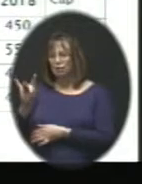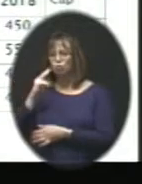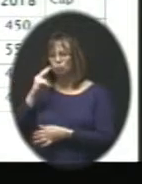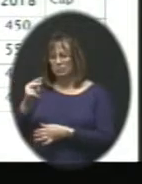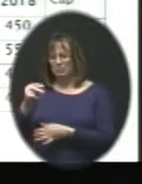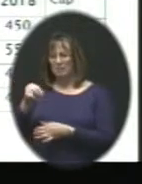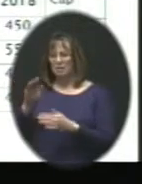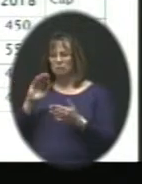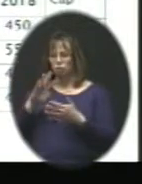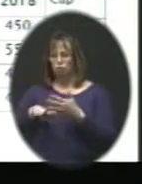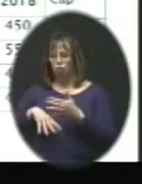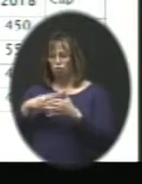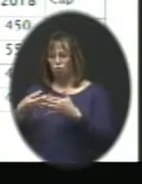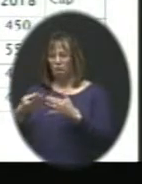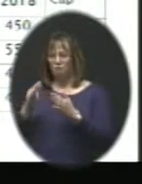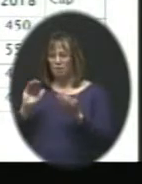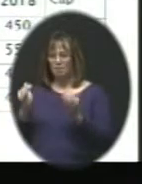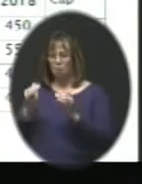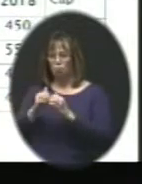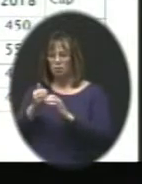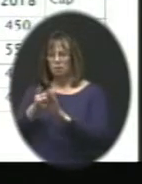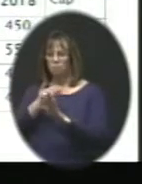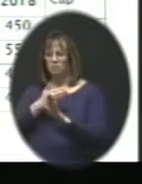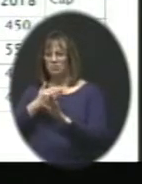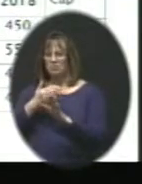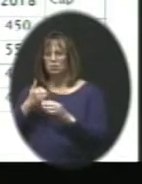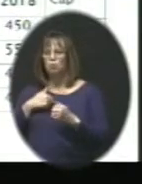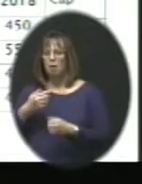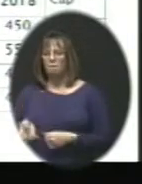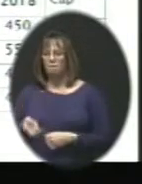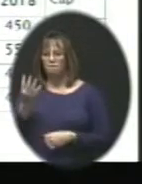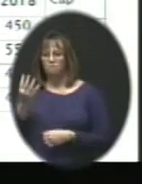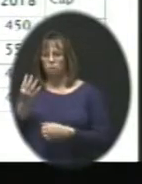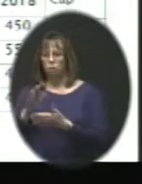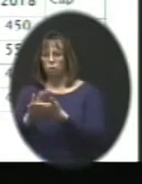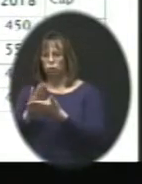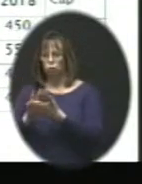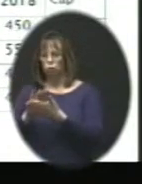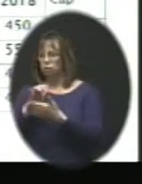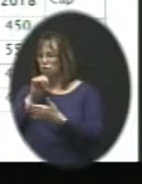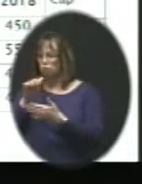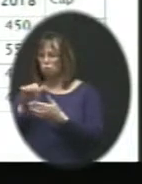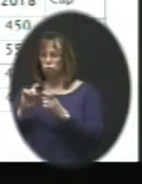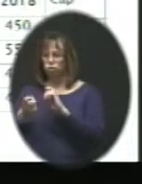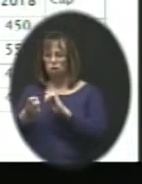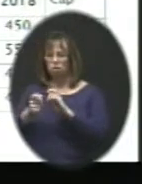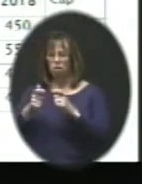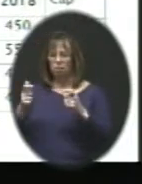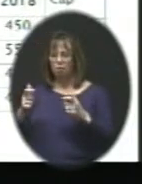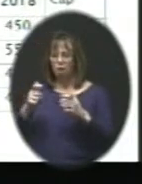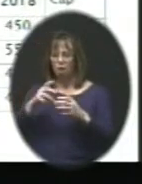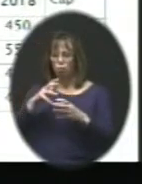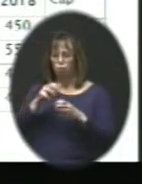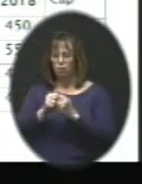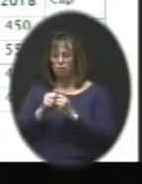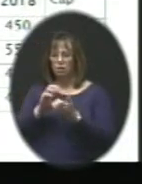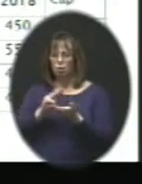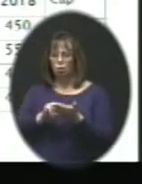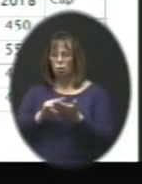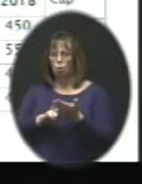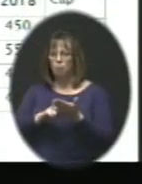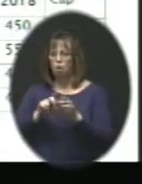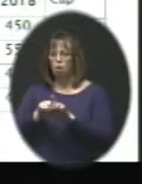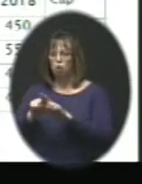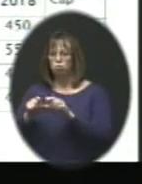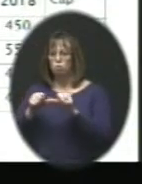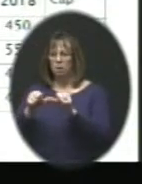compared to the previous, there's really a convergence of we have four schools that don't differ a lot in their enrollment and that also are